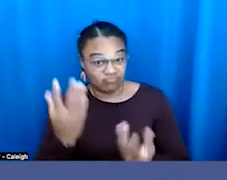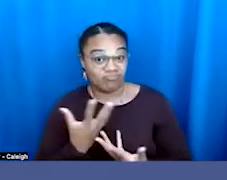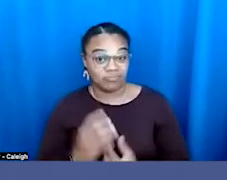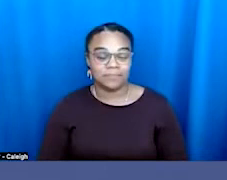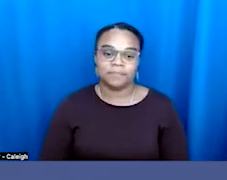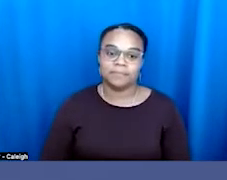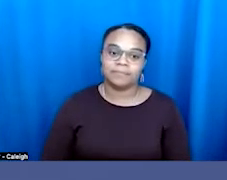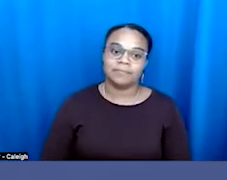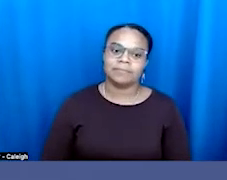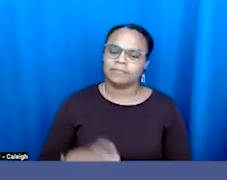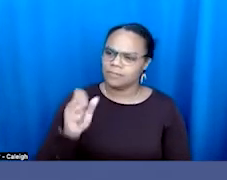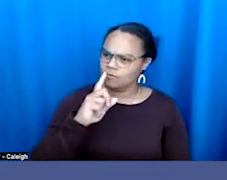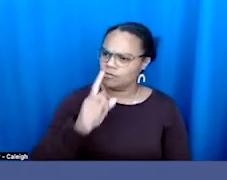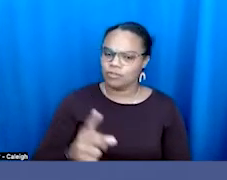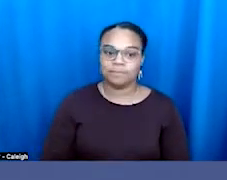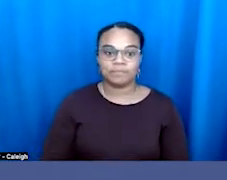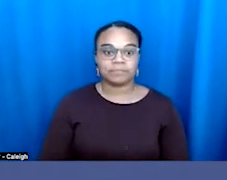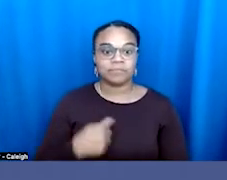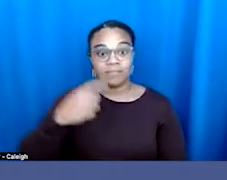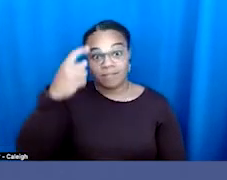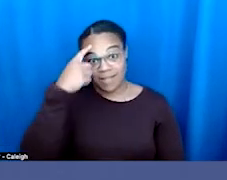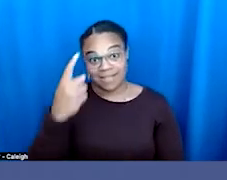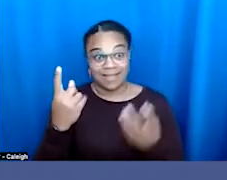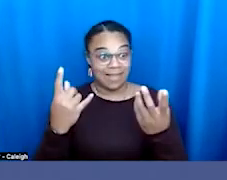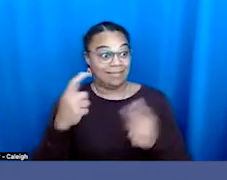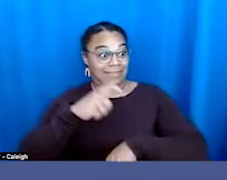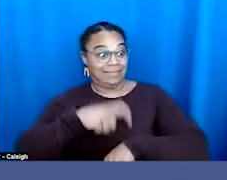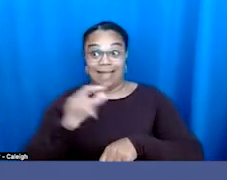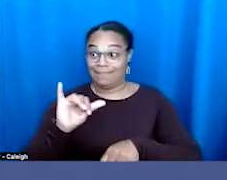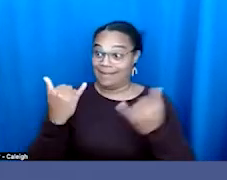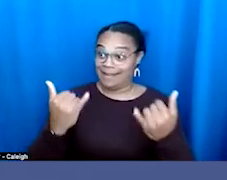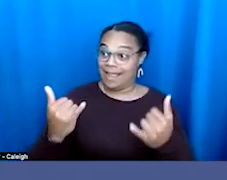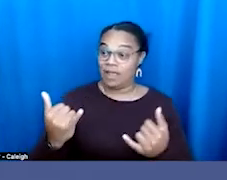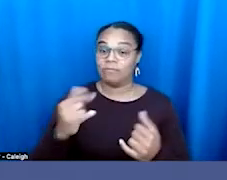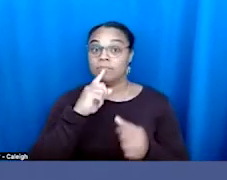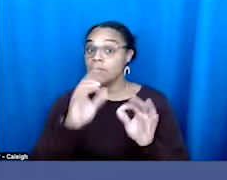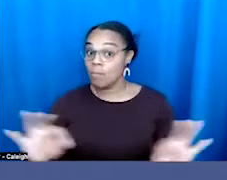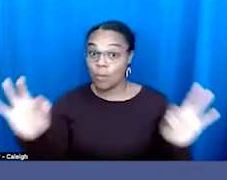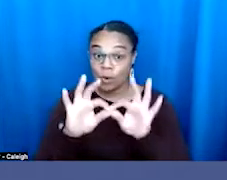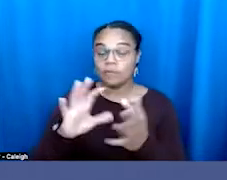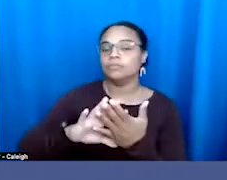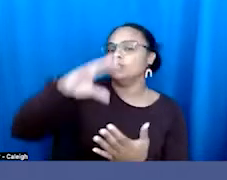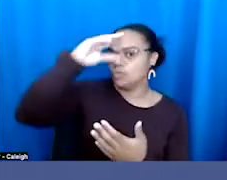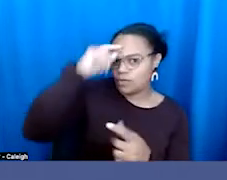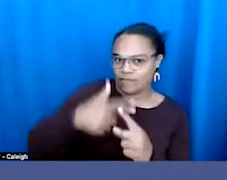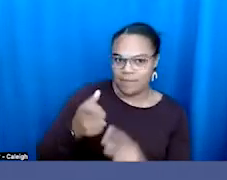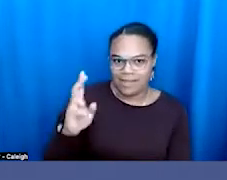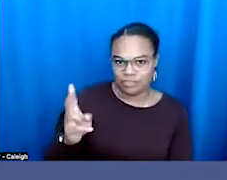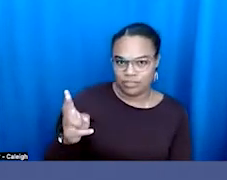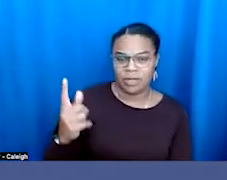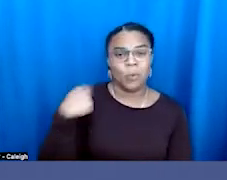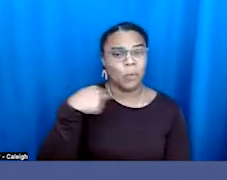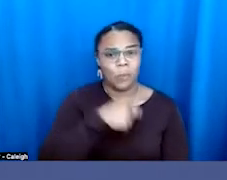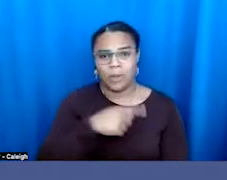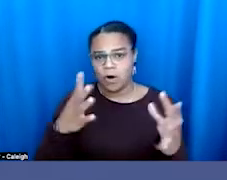Sure. You know, I think in a moment like this, it's really important that we learn from history, that we understand that we've actually been here before. We saw